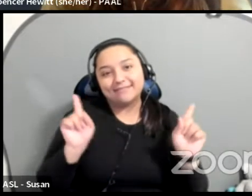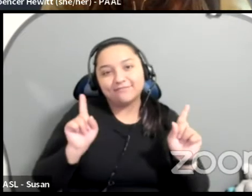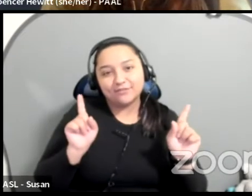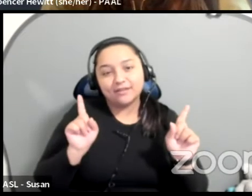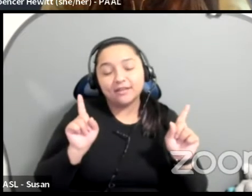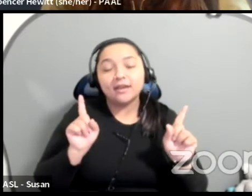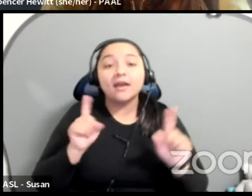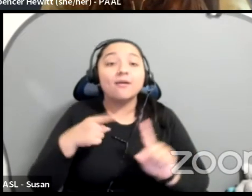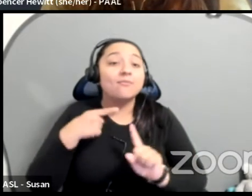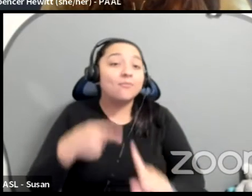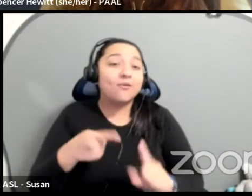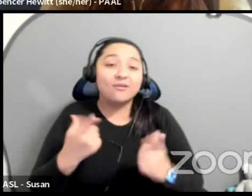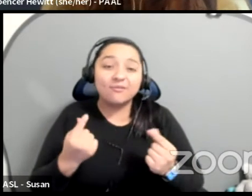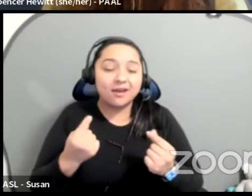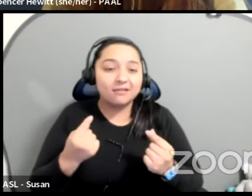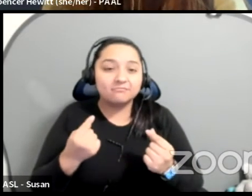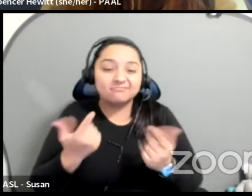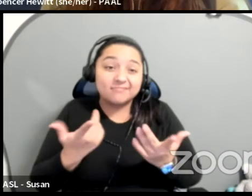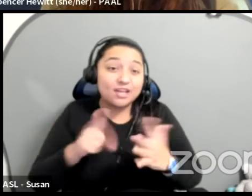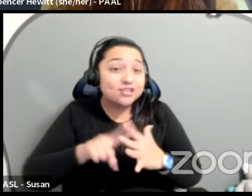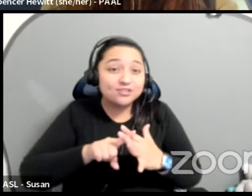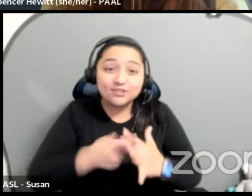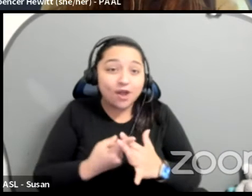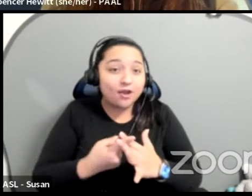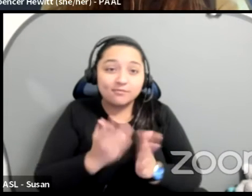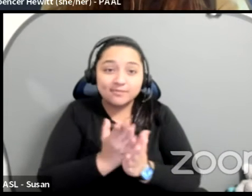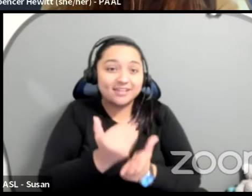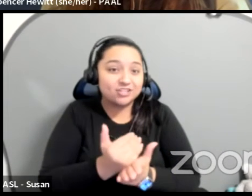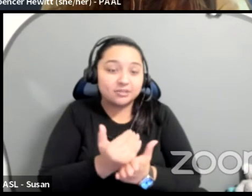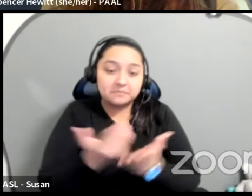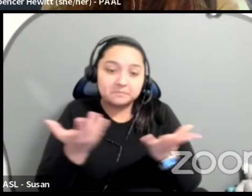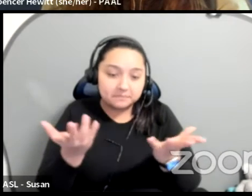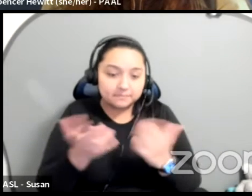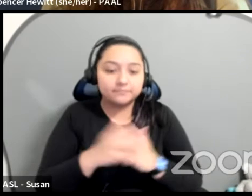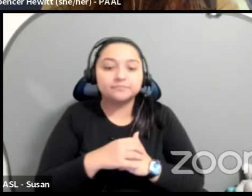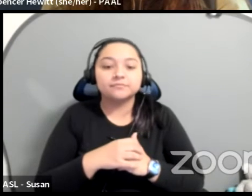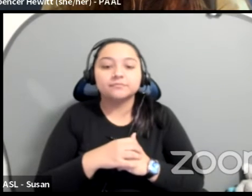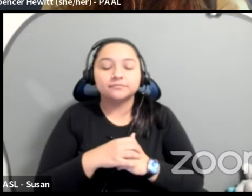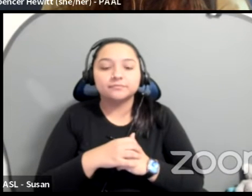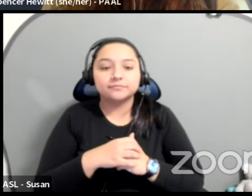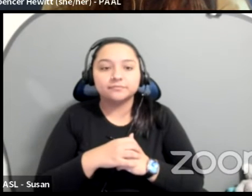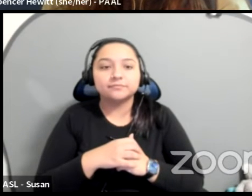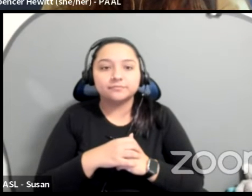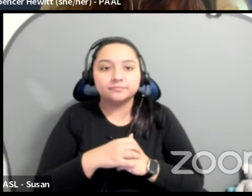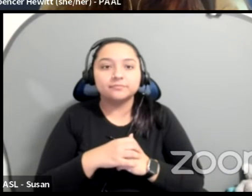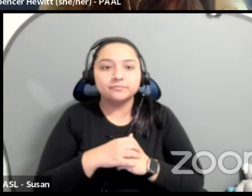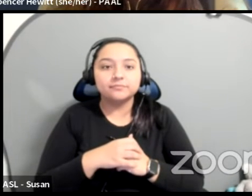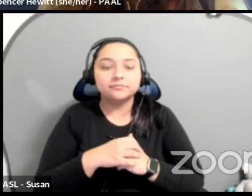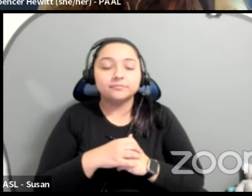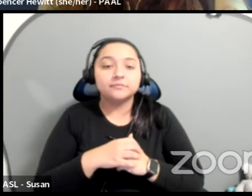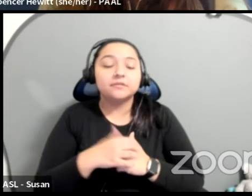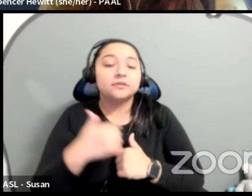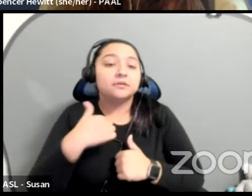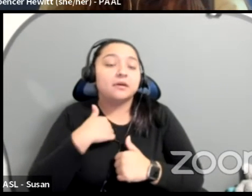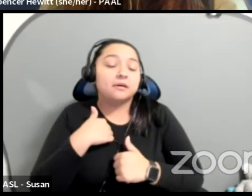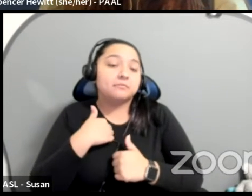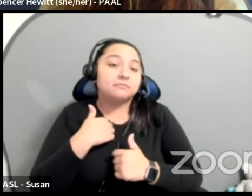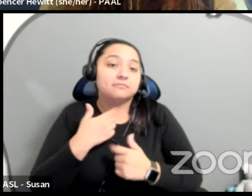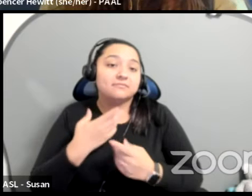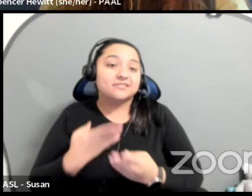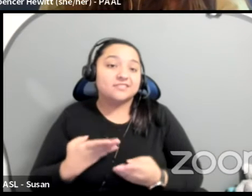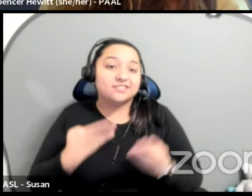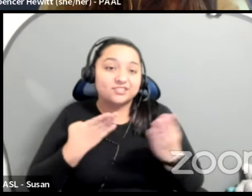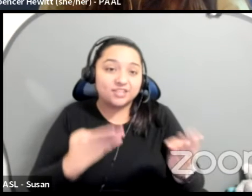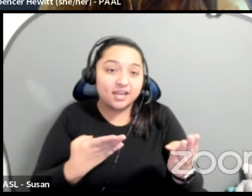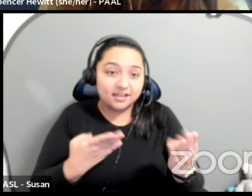you have to start somewhere. So this is what I would say. I think that the best thing to do, it's actually not doing it